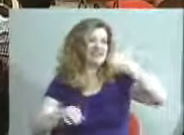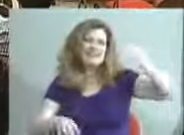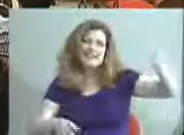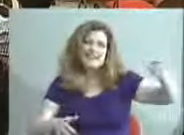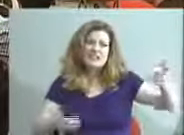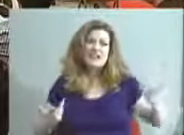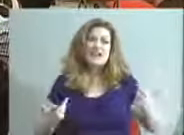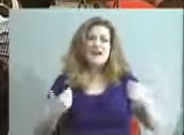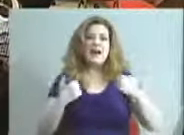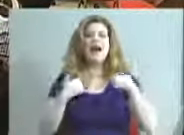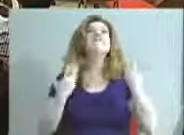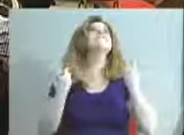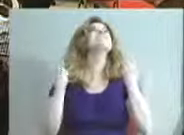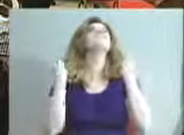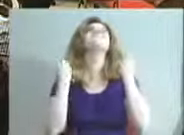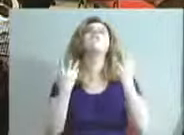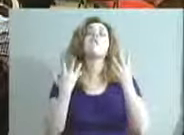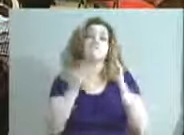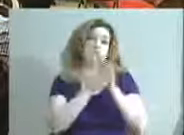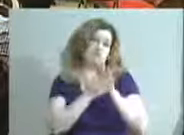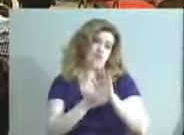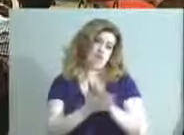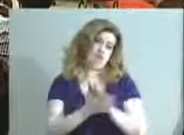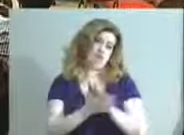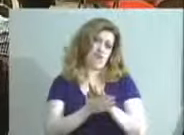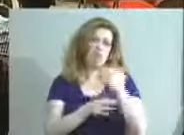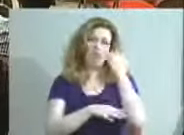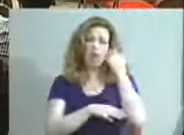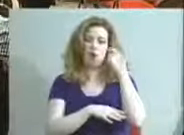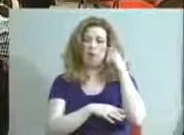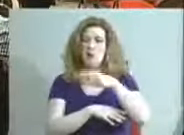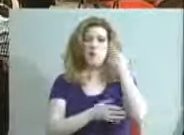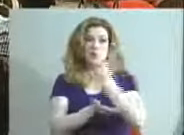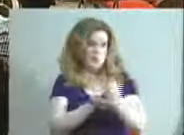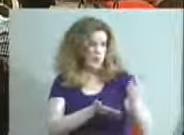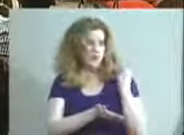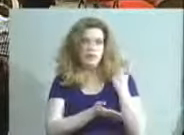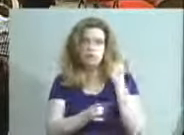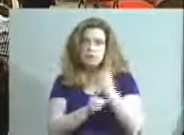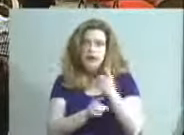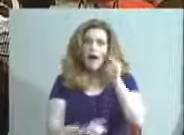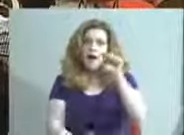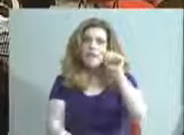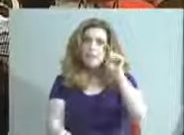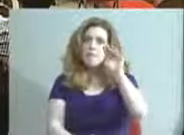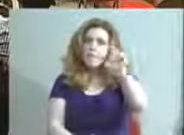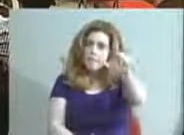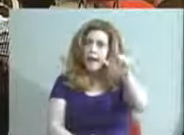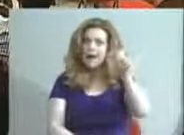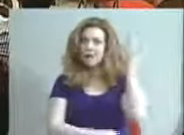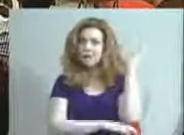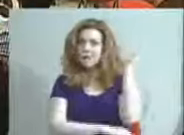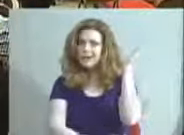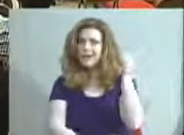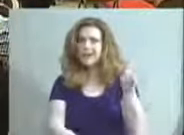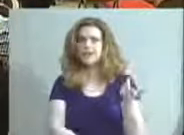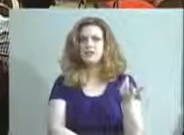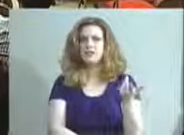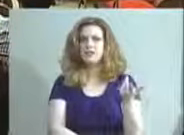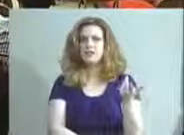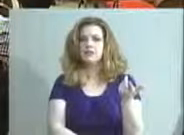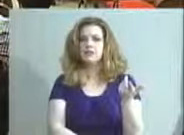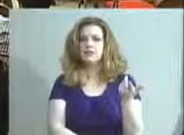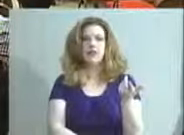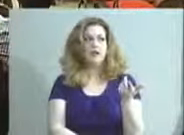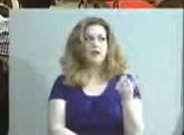We have in a number of our schools, I mean, you know, we saw two weeks ago, right, the manual presentation. I'm black, but I'm